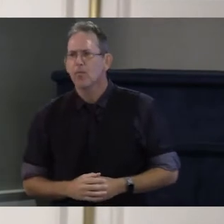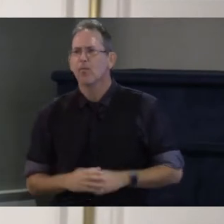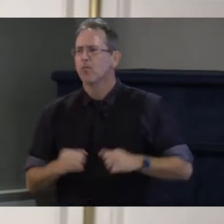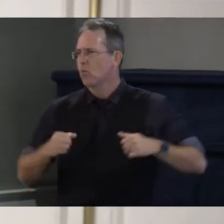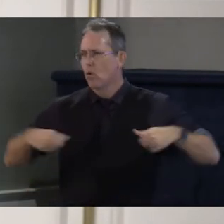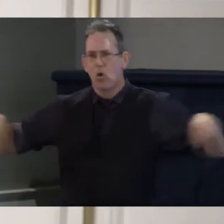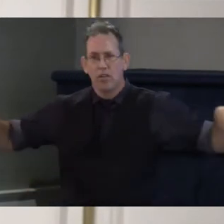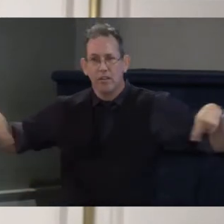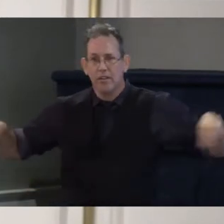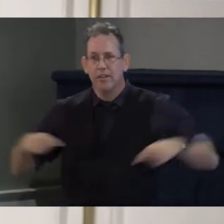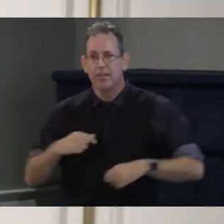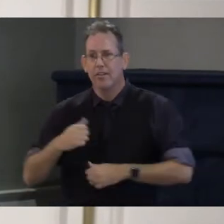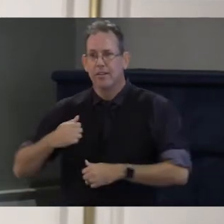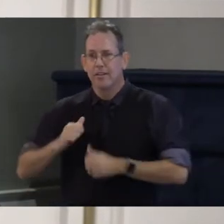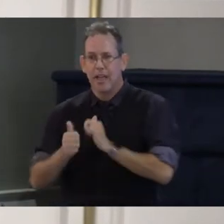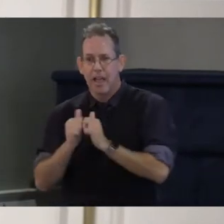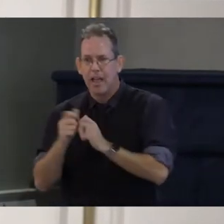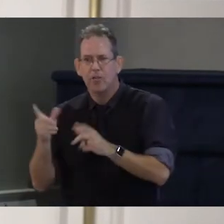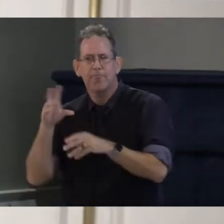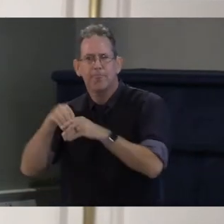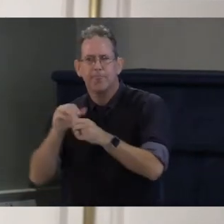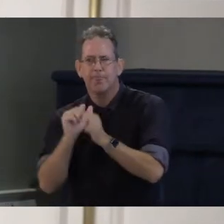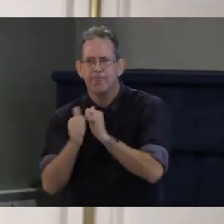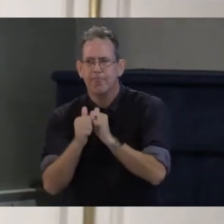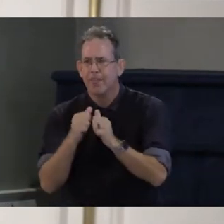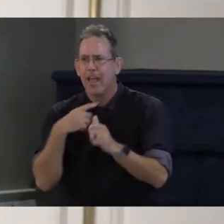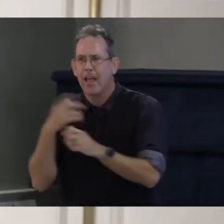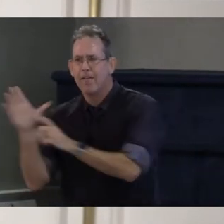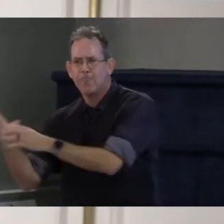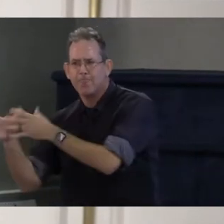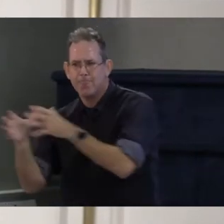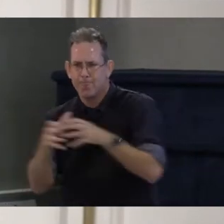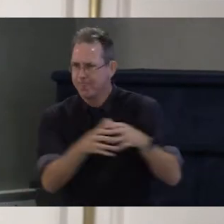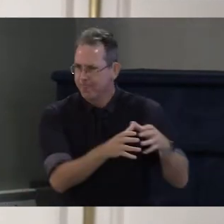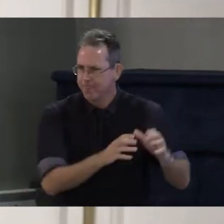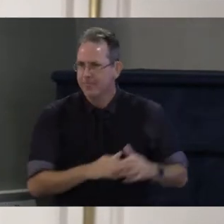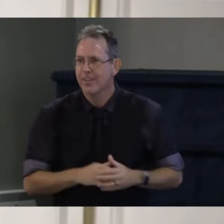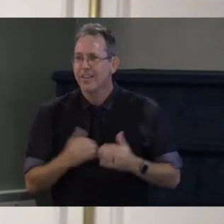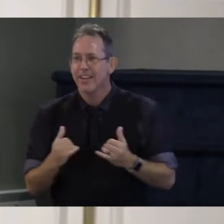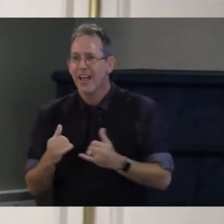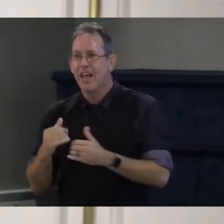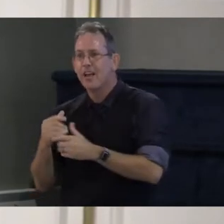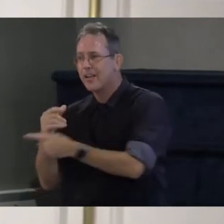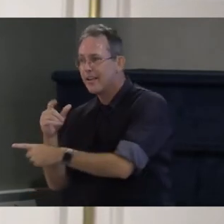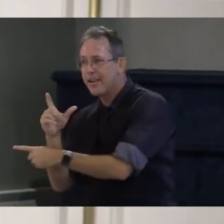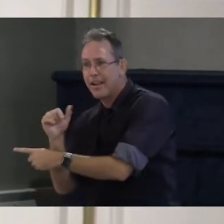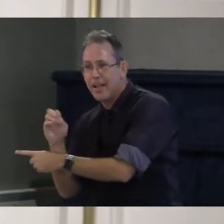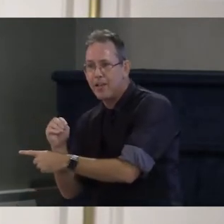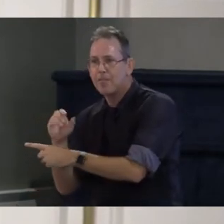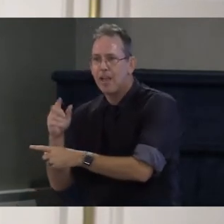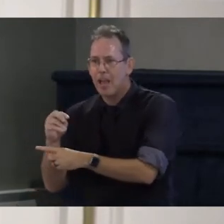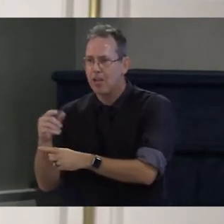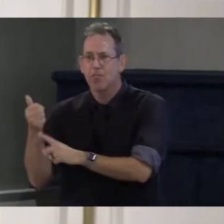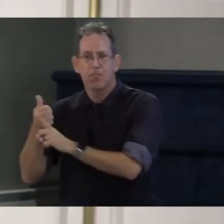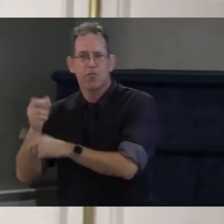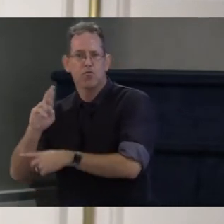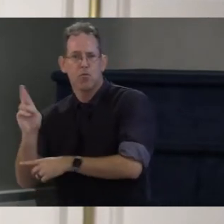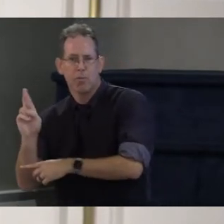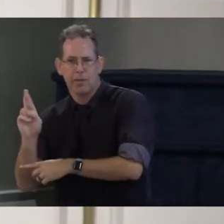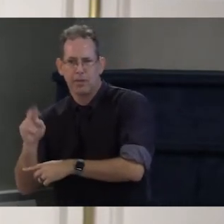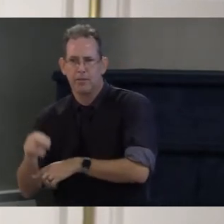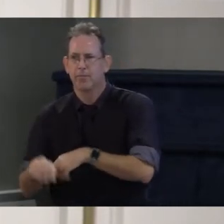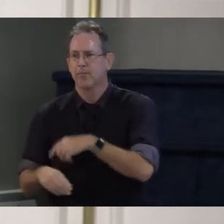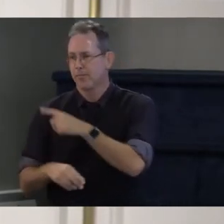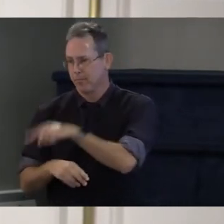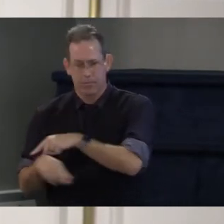events and today we have Liam and Erica both running the Republican primary and Molly and Becca in the